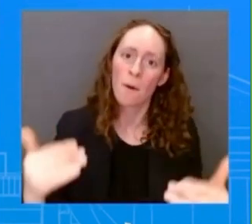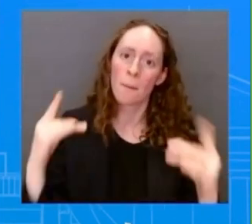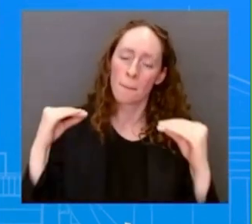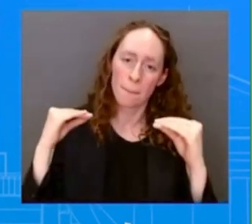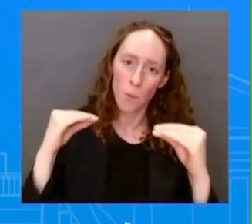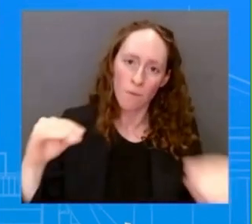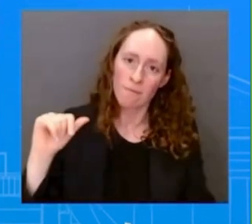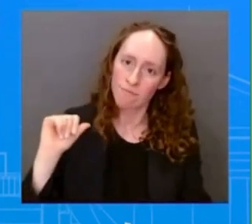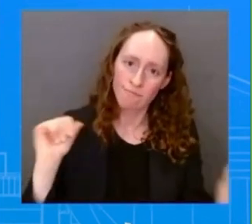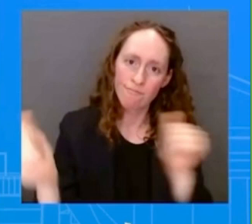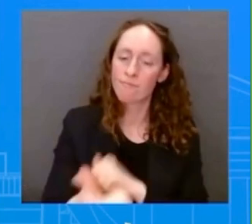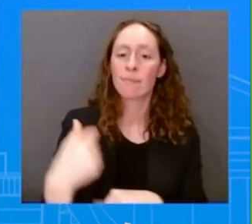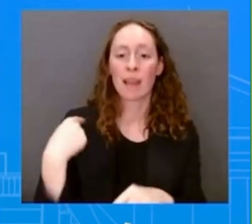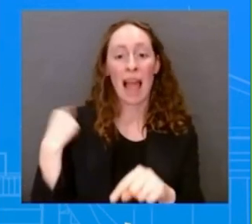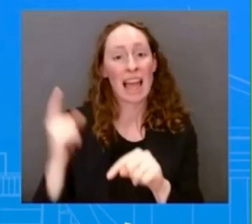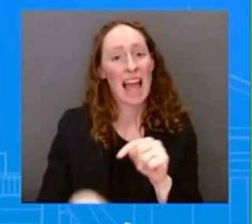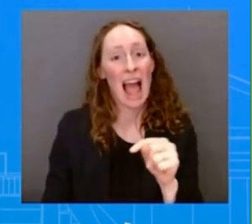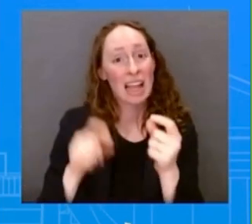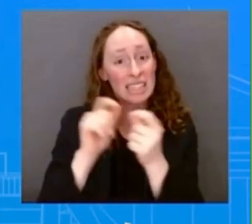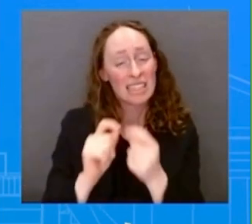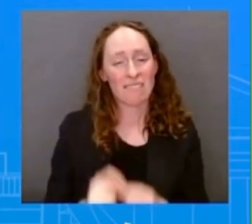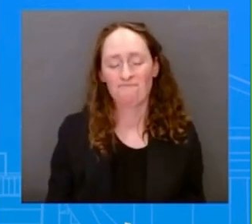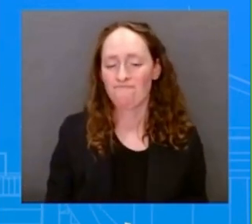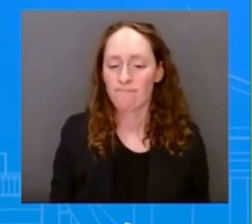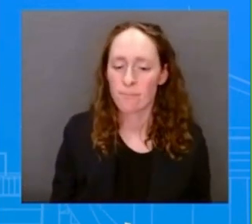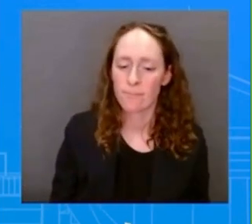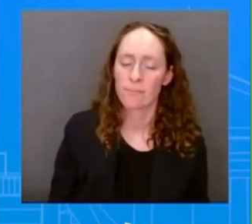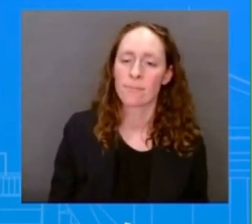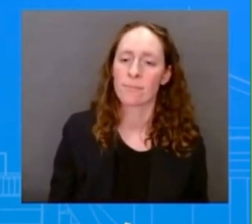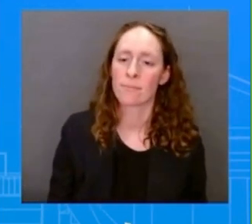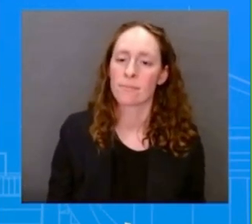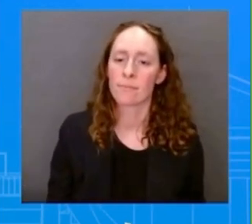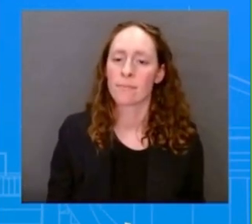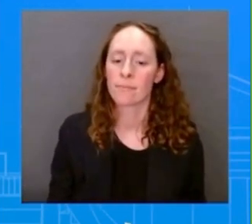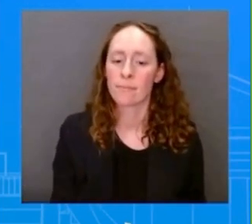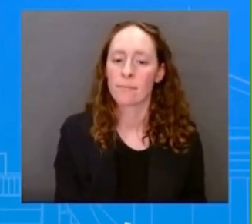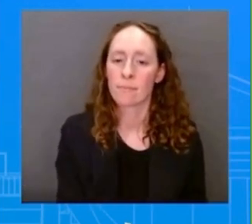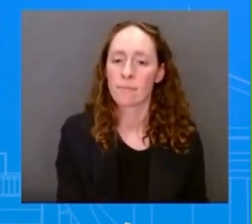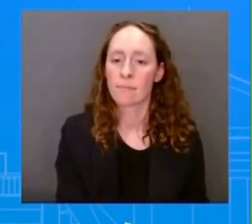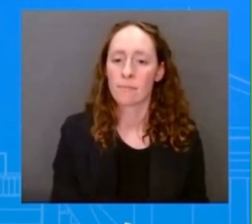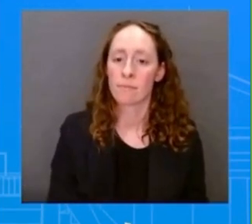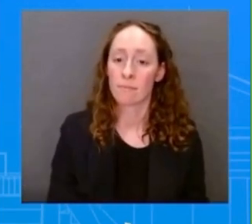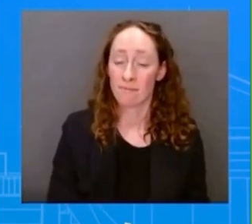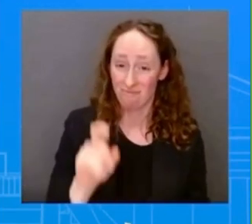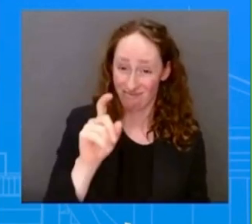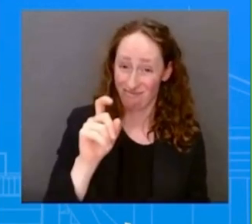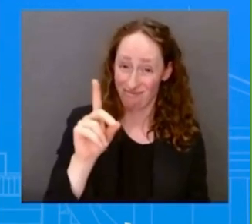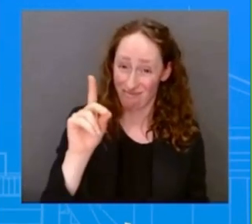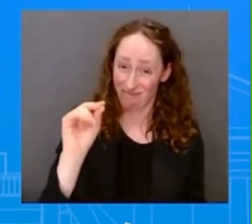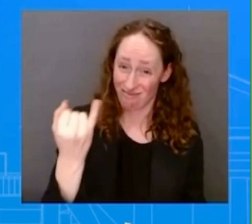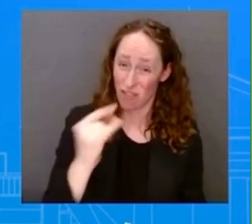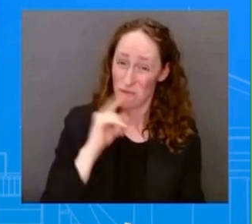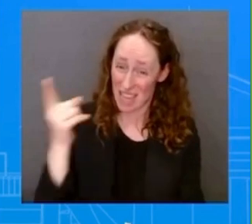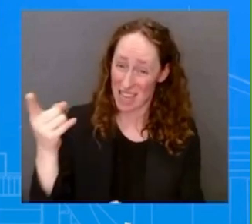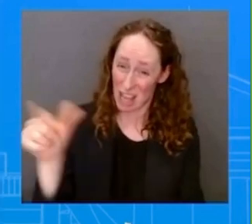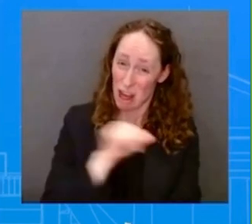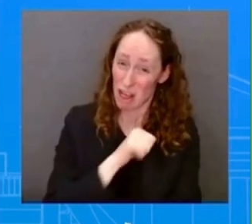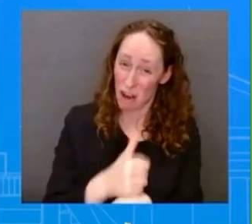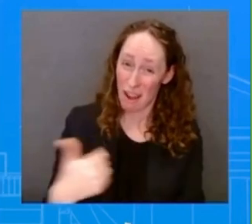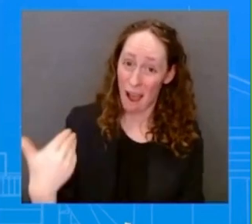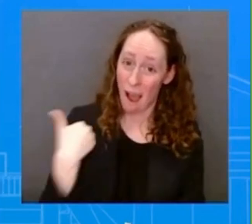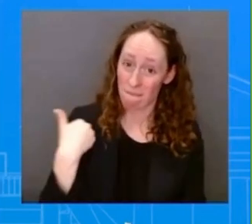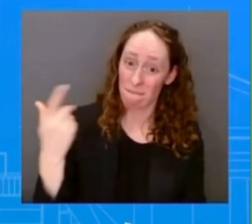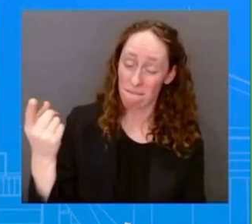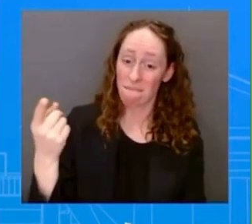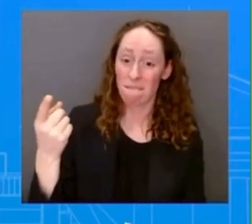I guess, does the president think that DOJ will ultimately have the authority legally to do this? And that's something legally, the